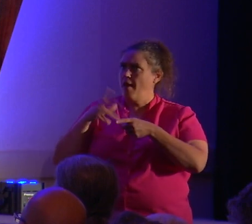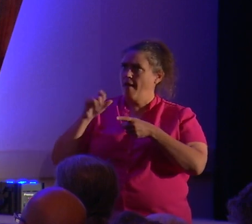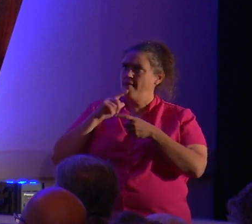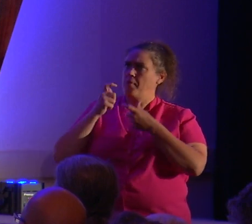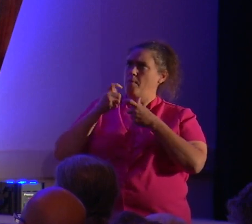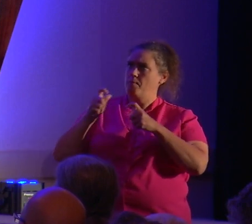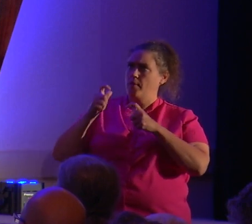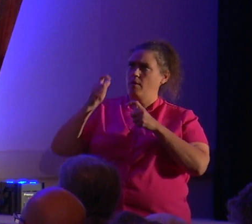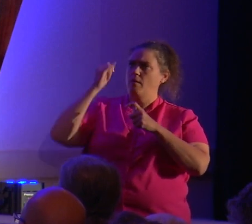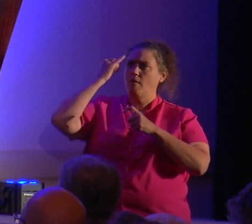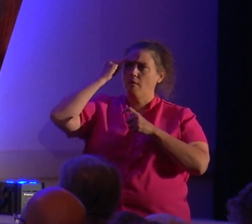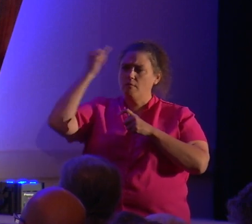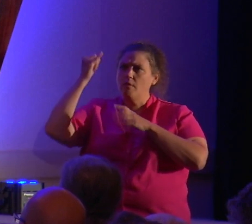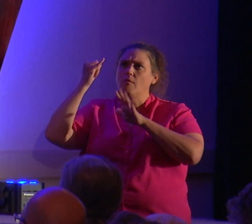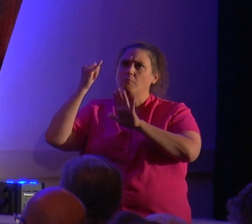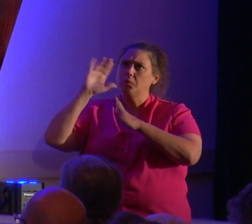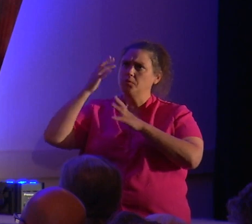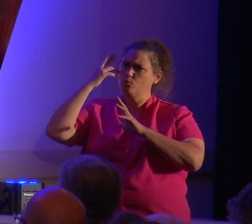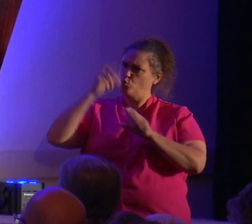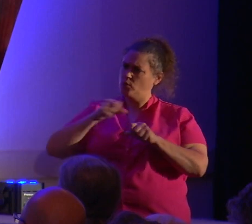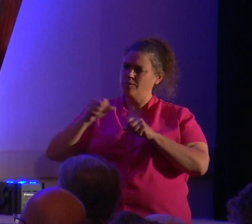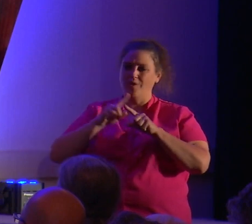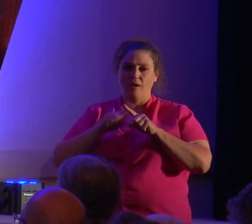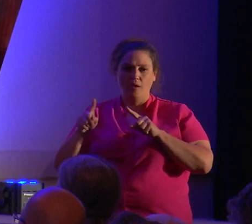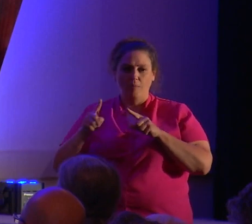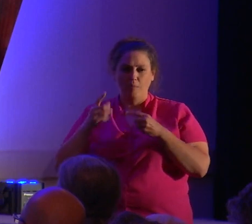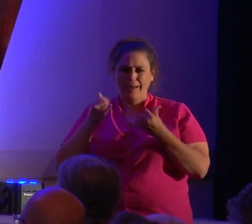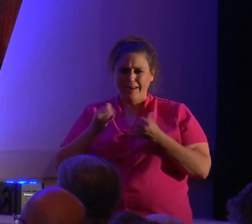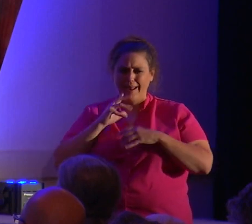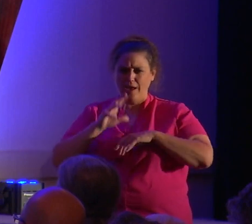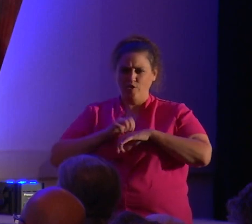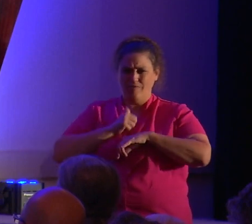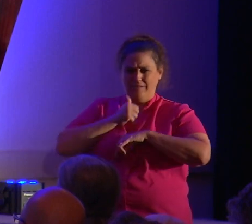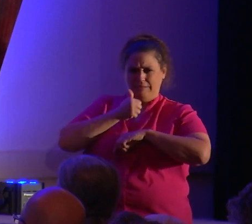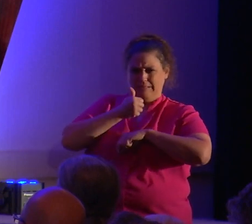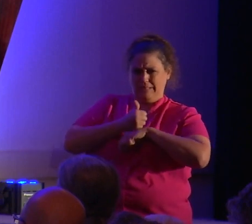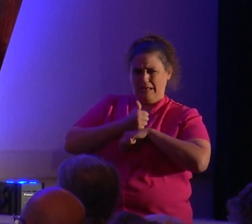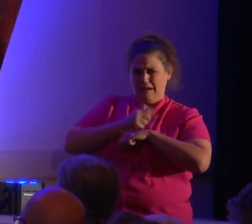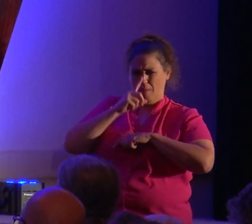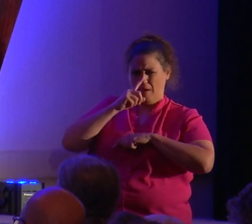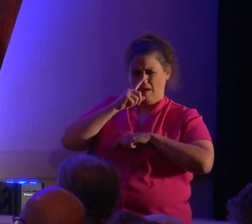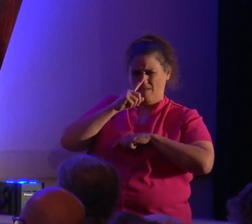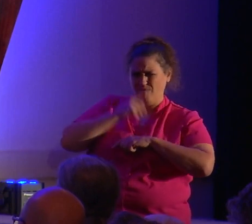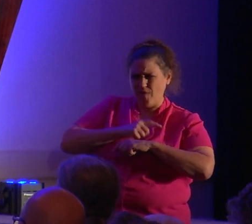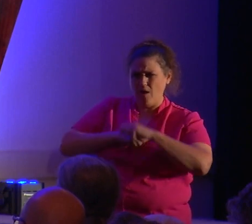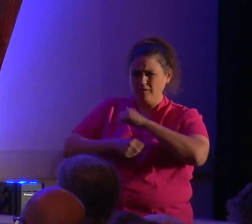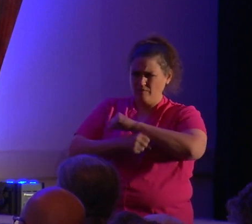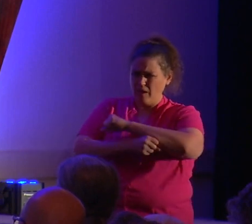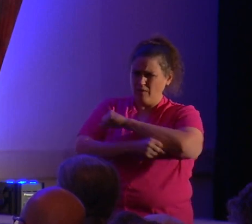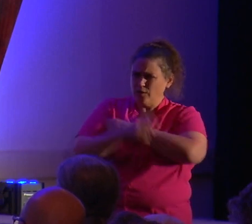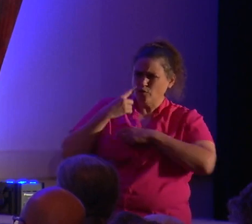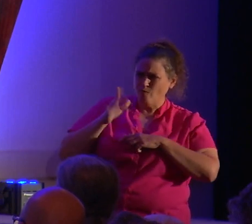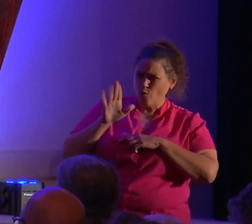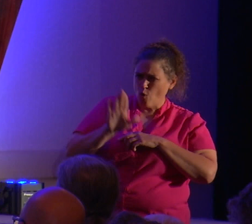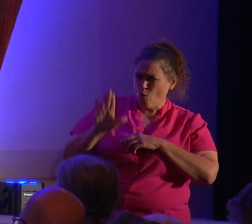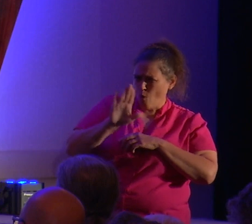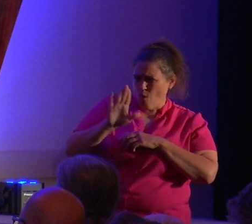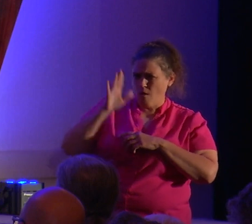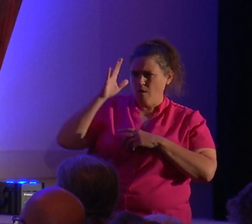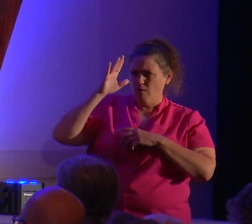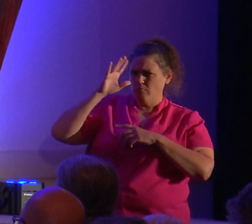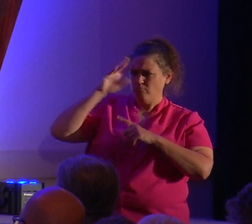argument, which sounds very rational, but you've just created a fabric on which that rational argument is sitting, which